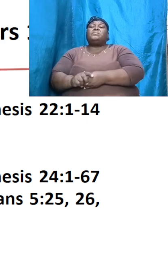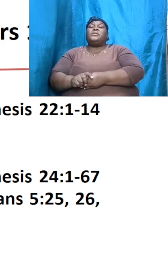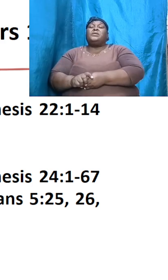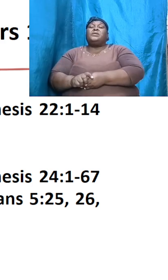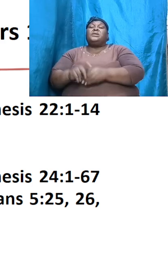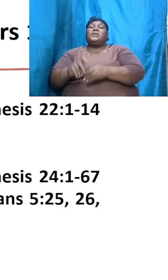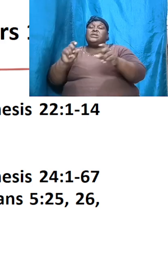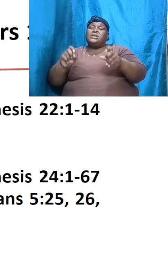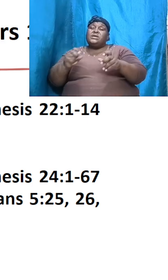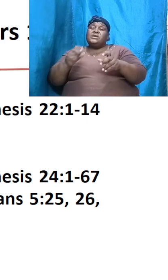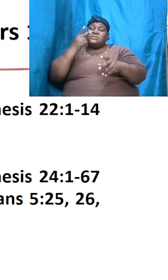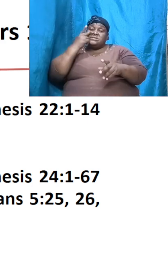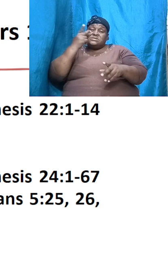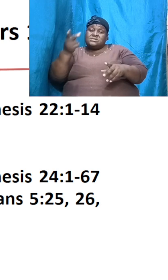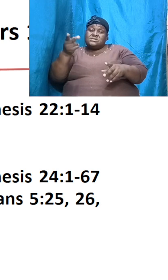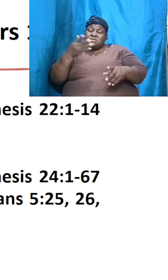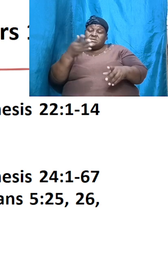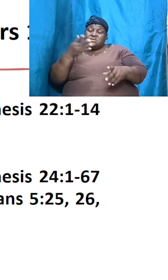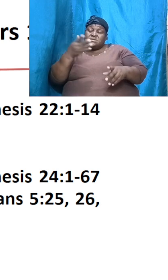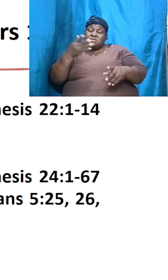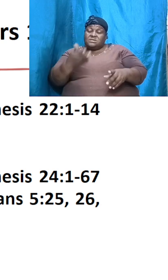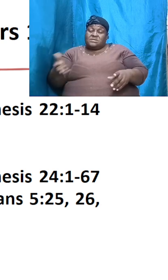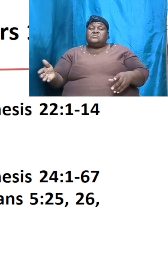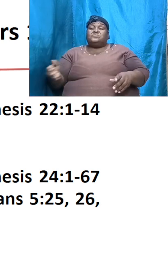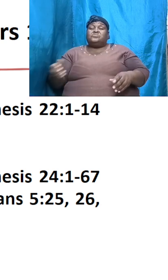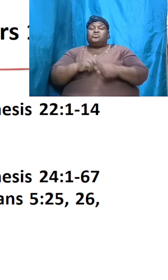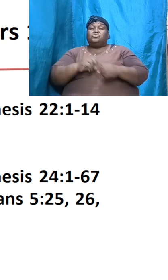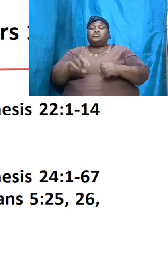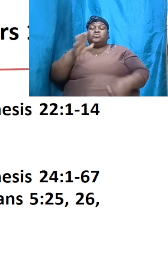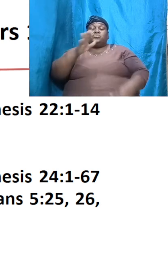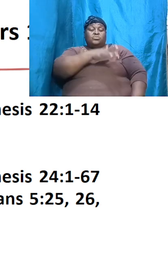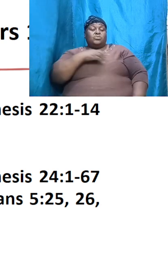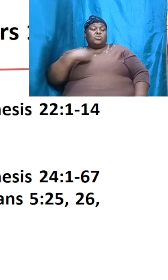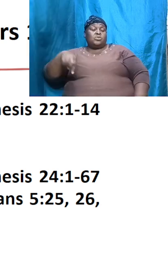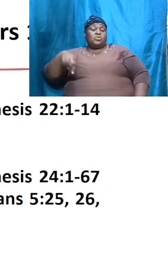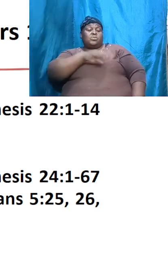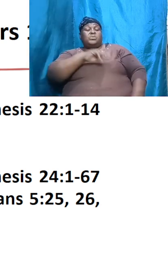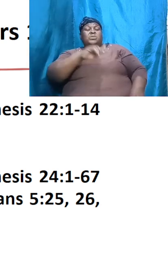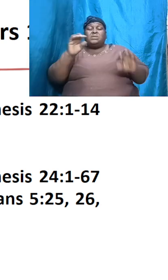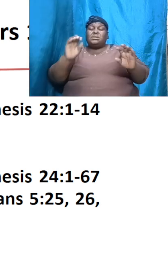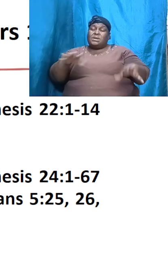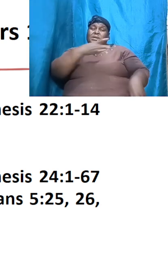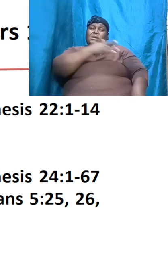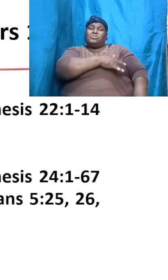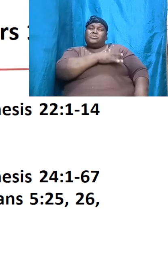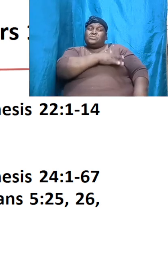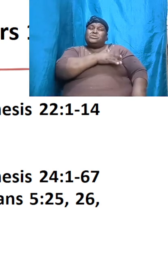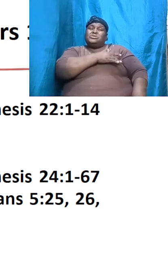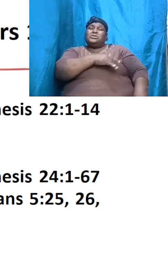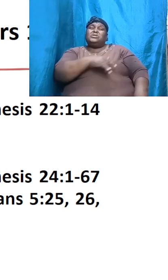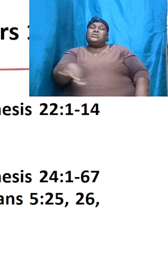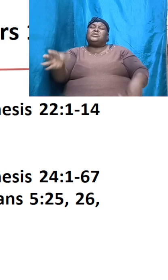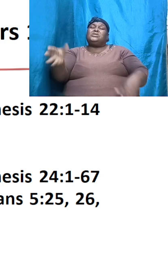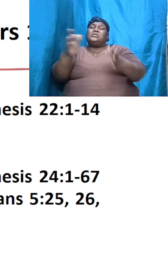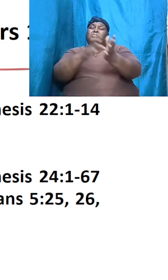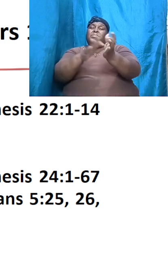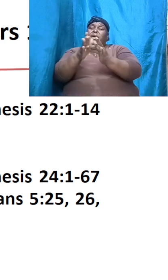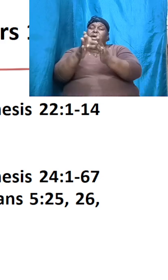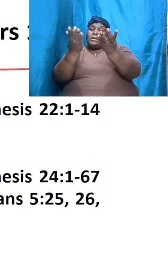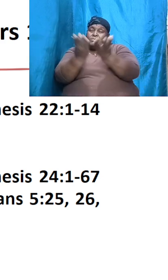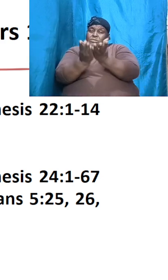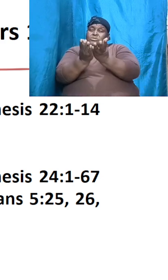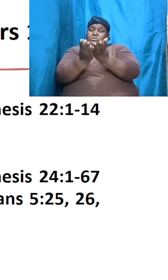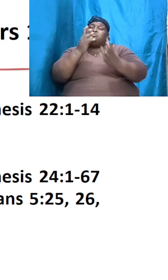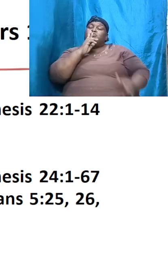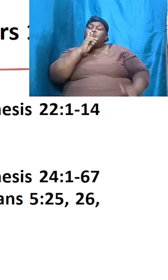need to see these things so that we can appreciate that this book is read I made mention of Genesis 3